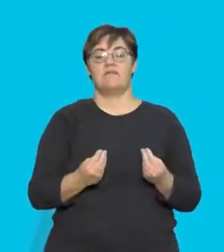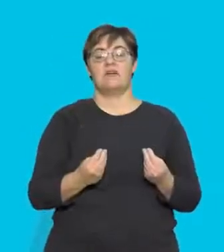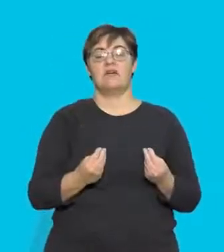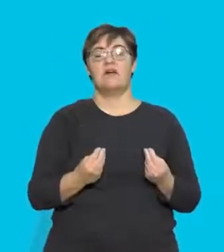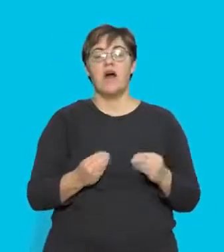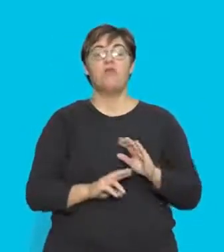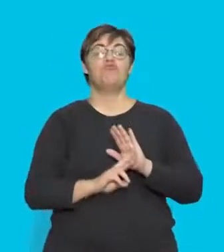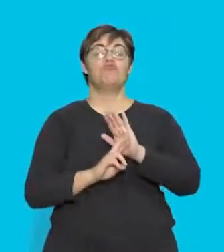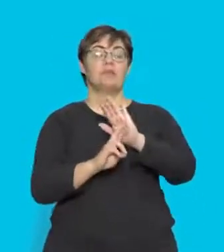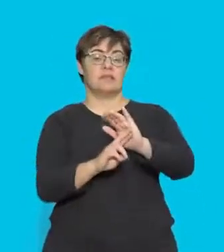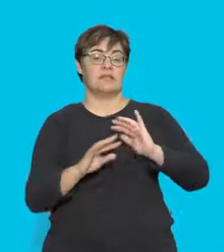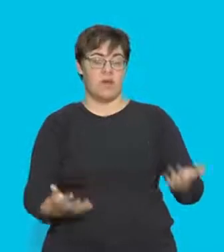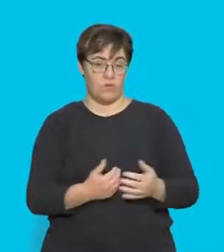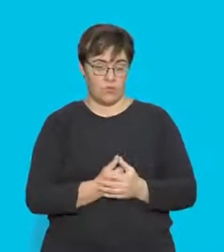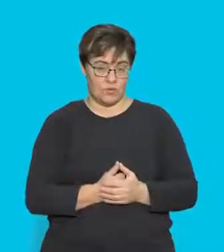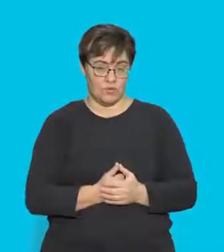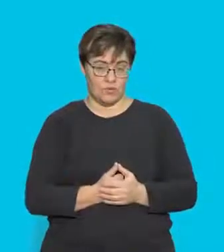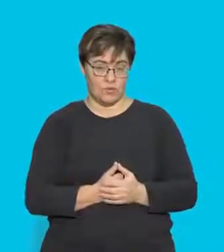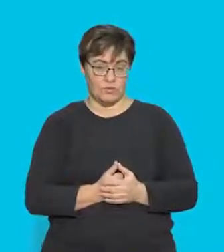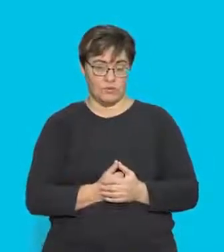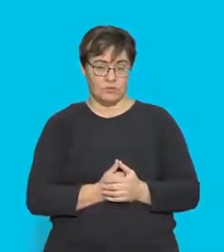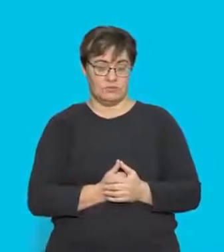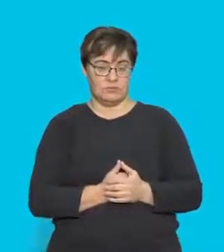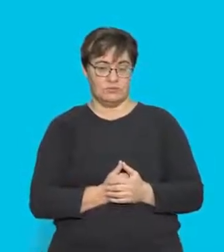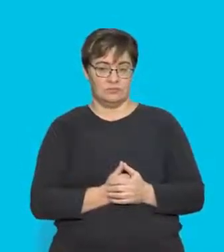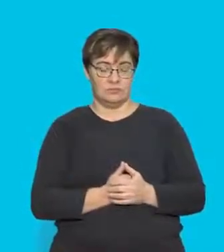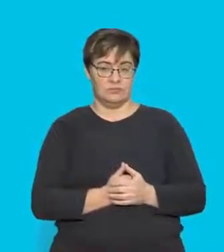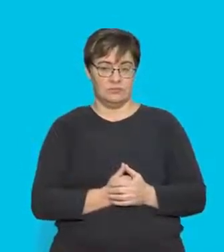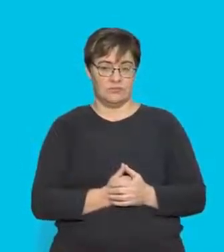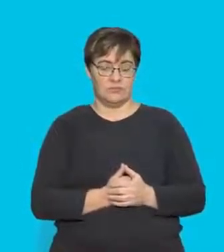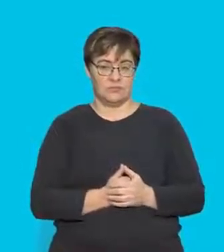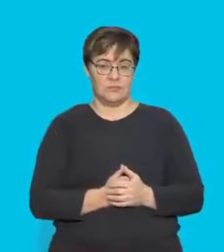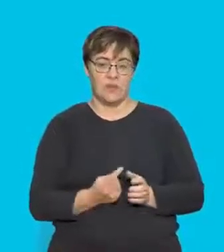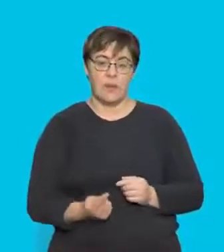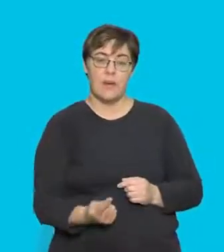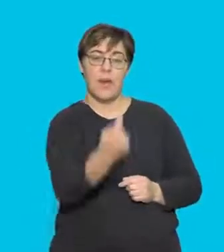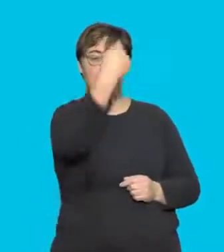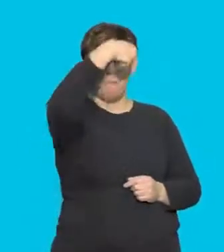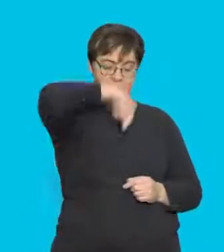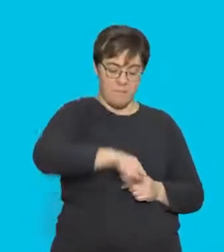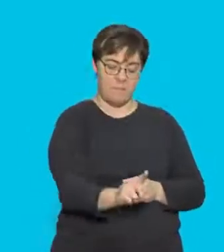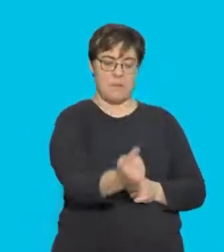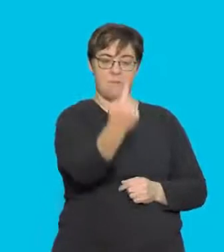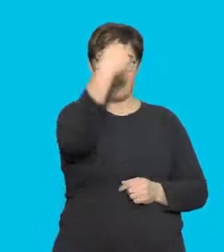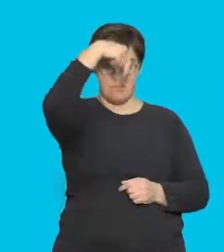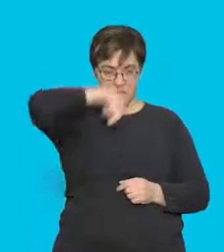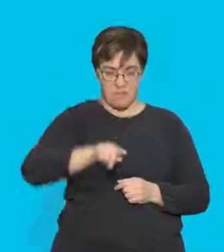representing the direction of the magnetic field around the conductor.